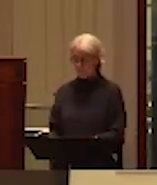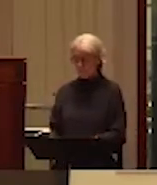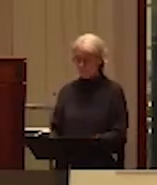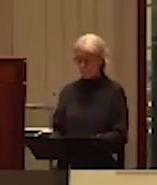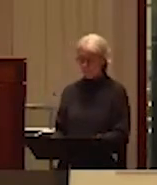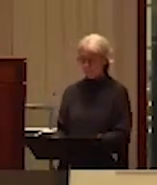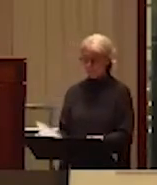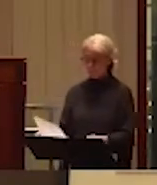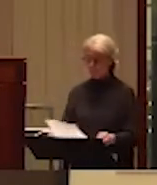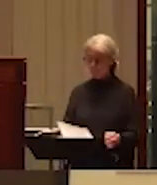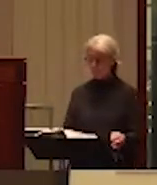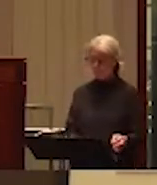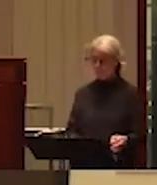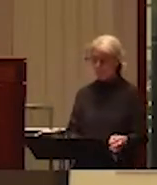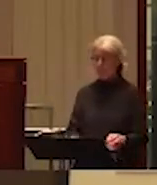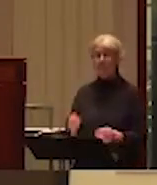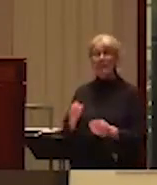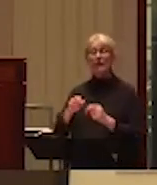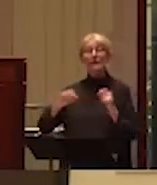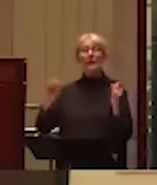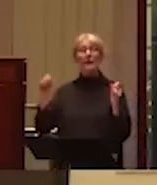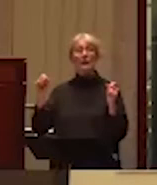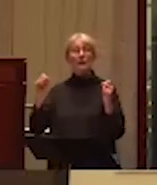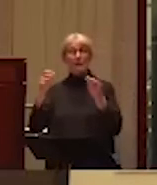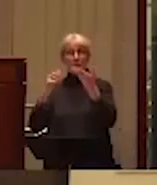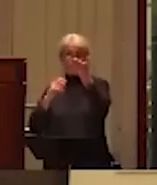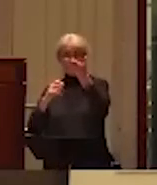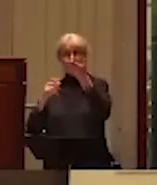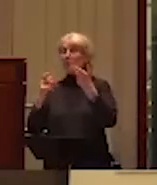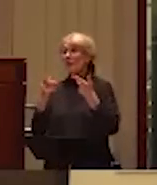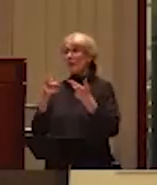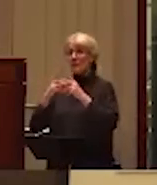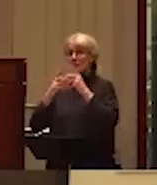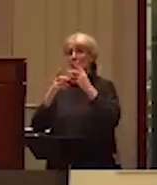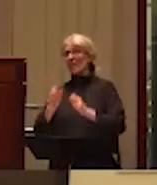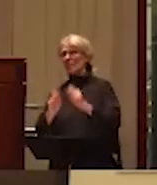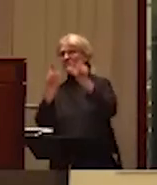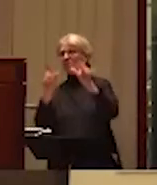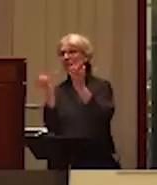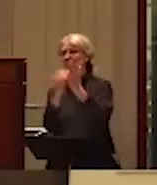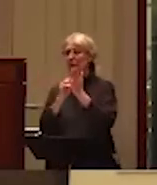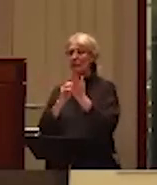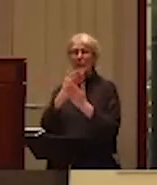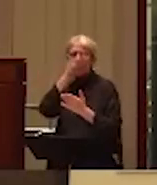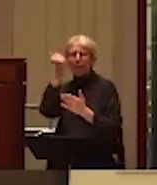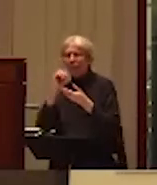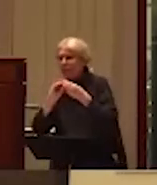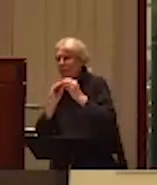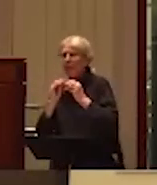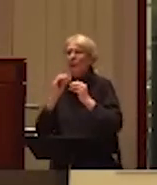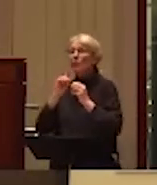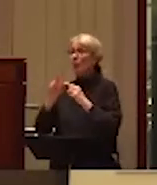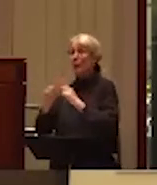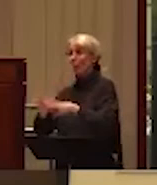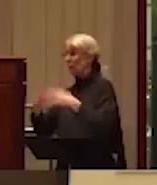When we come back around to doing the questions, that slide, I think, will go up again, just as a prompt for you. Or if not, I will